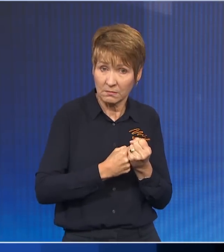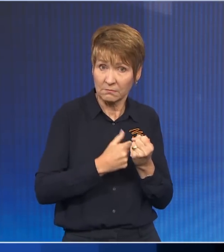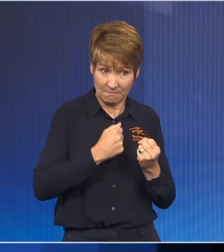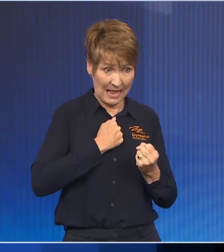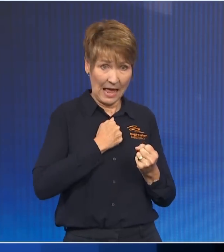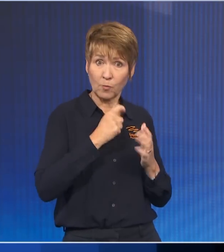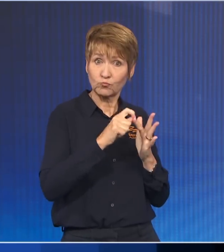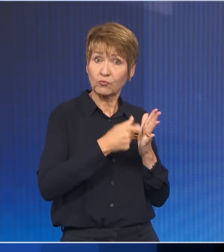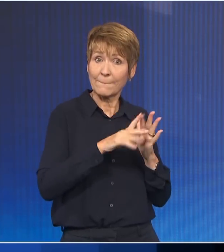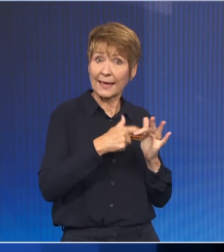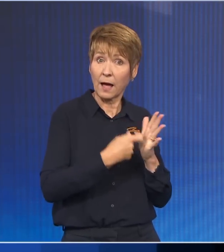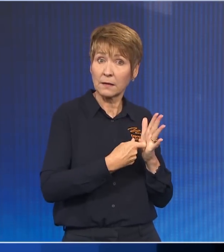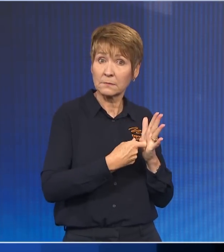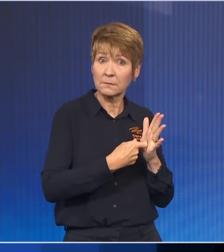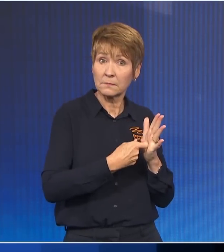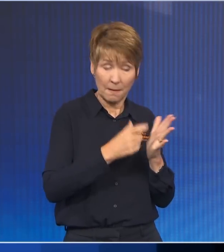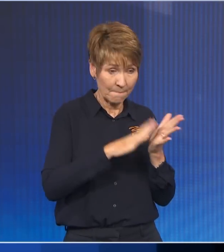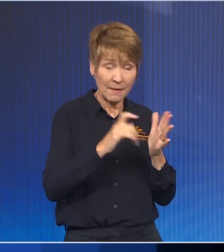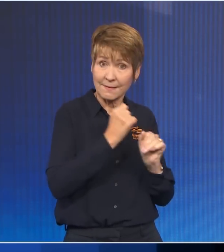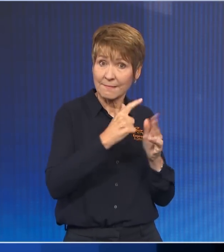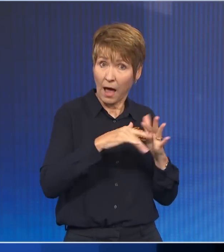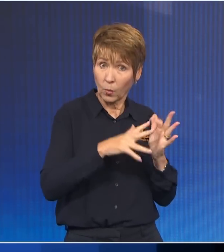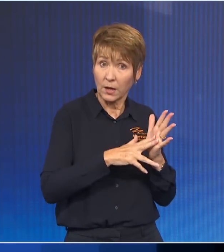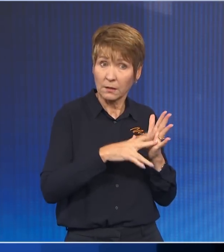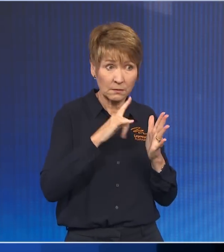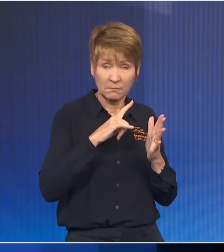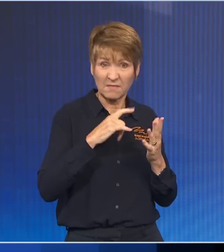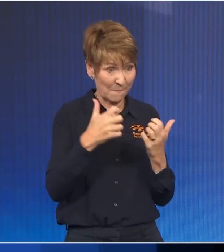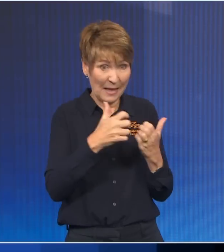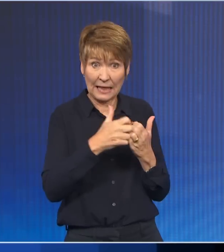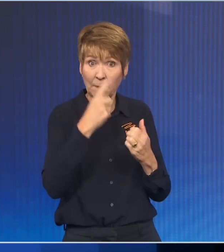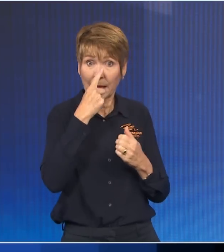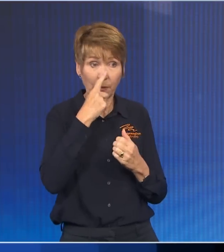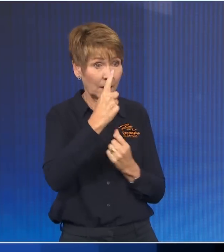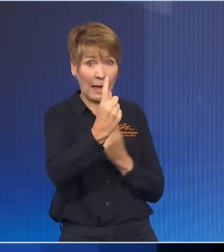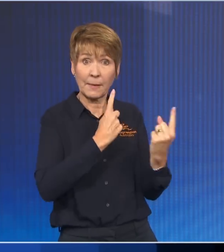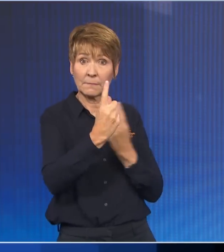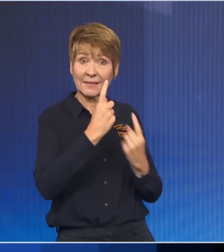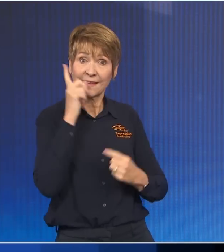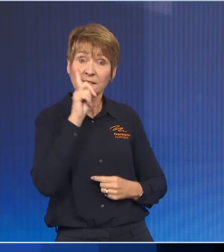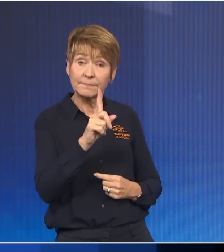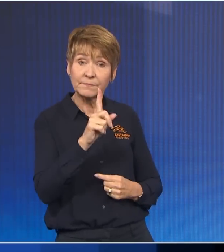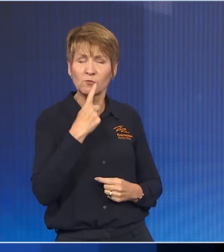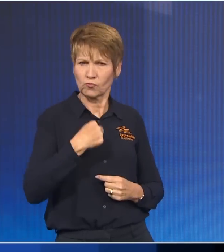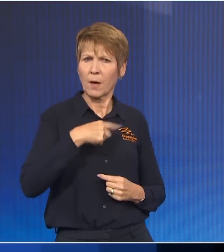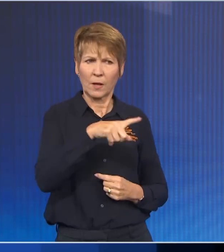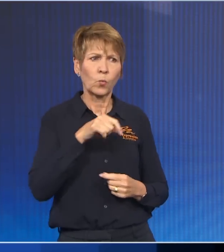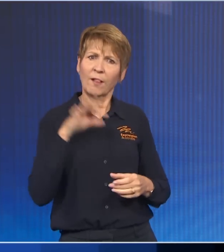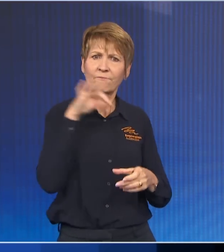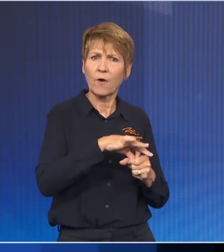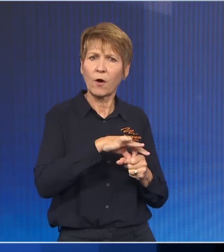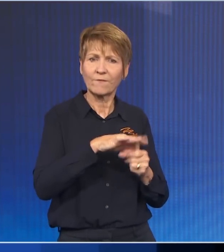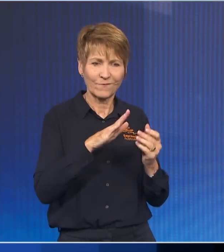they did yesterday. In fact, I had a number of people on polling booths who would come up to me and say, I'm voting for Mark McGowan.